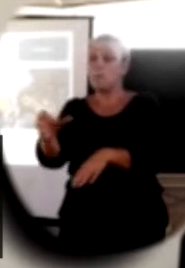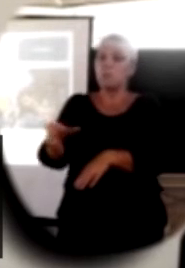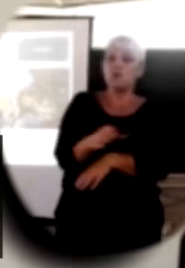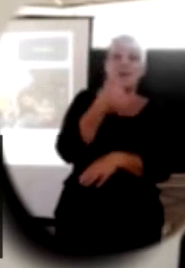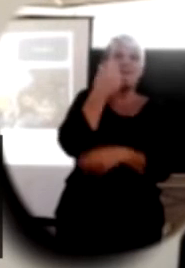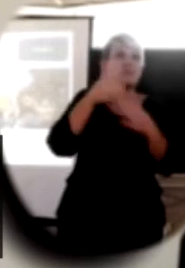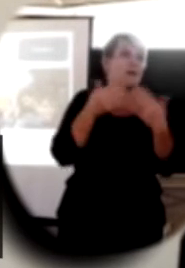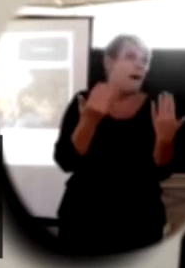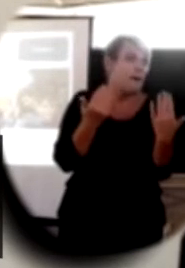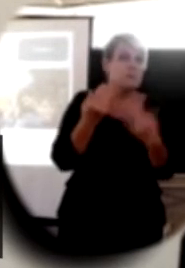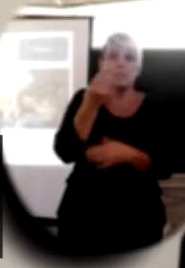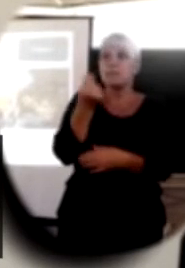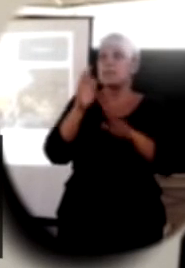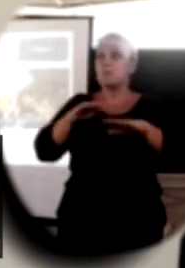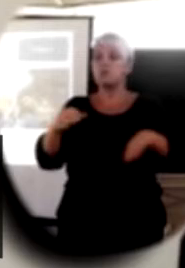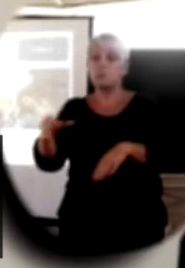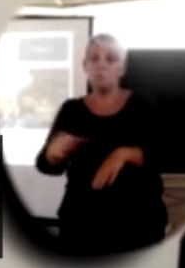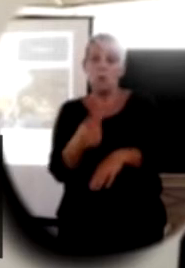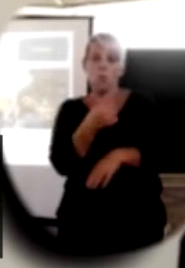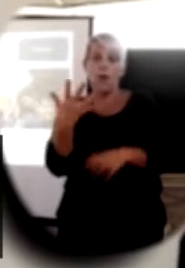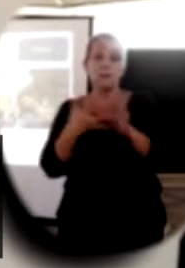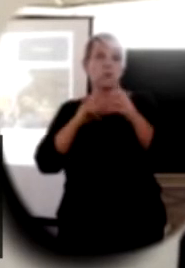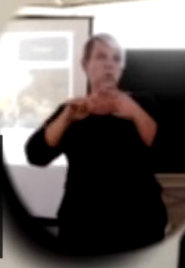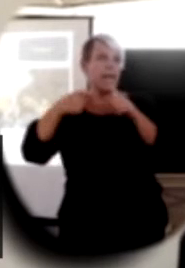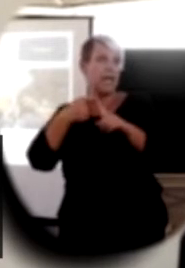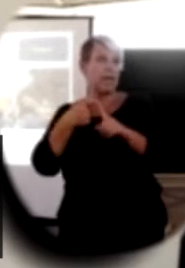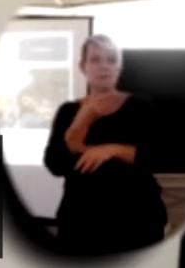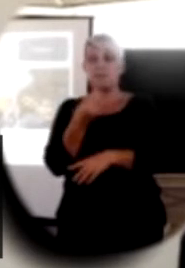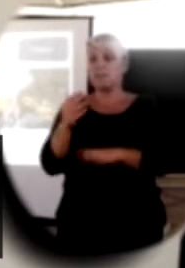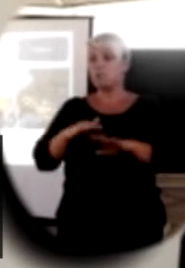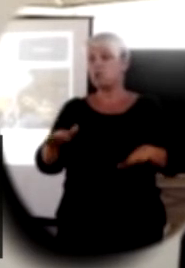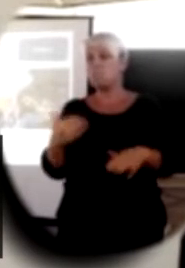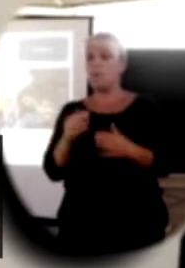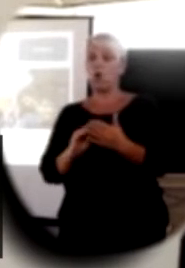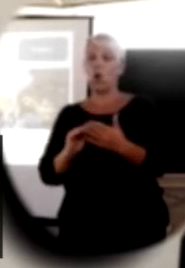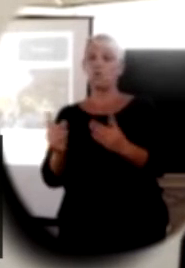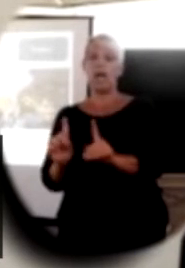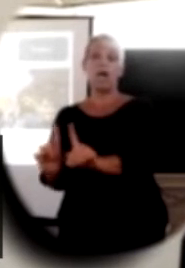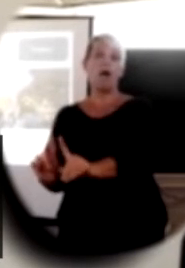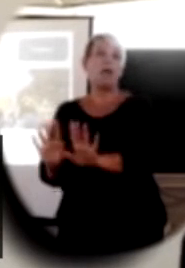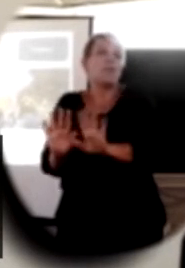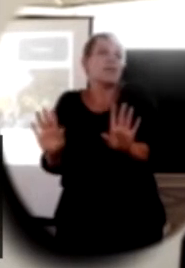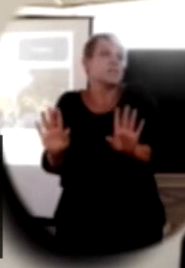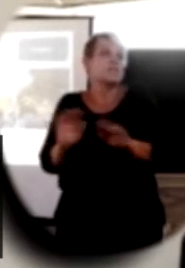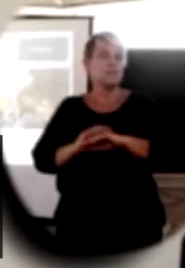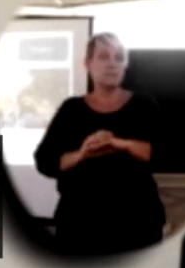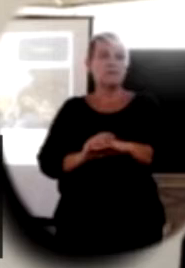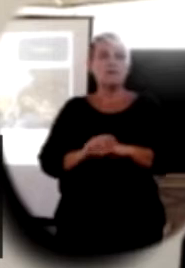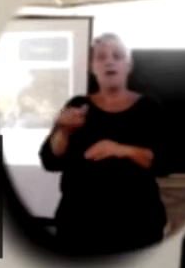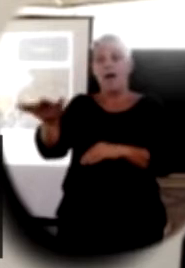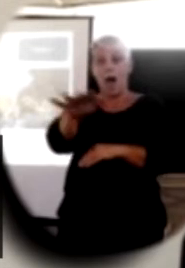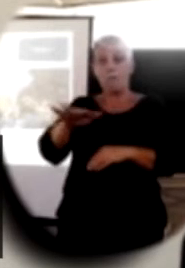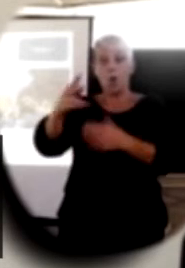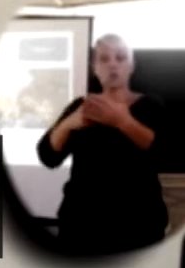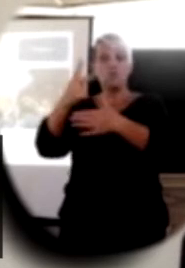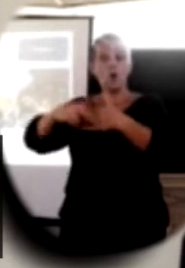every day, some children might be withdrawn once a week, some children might just need note takers services. Our outpost program